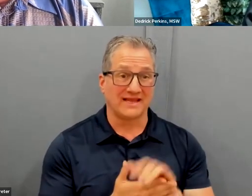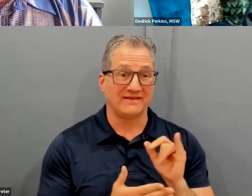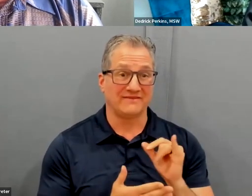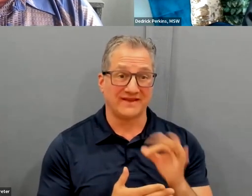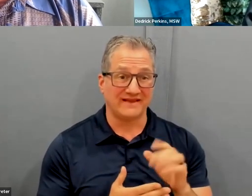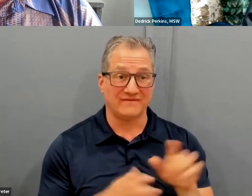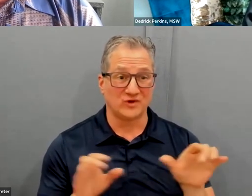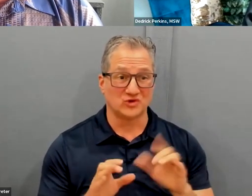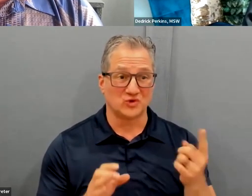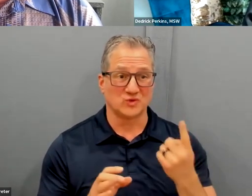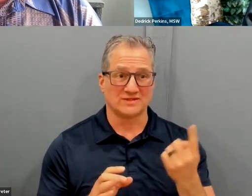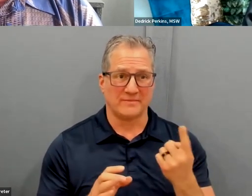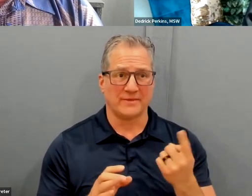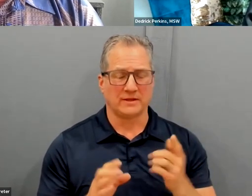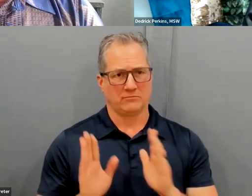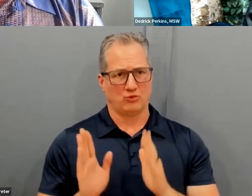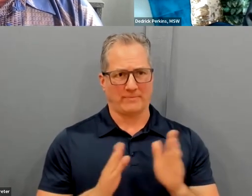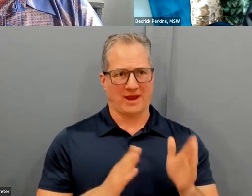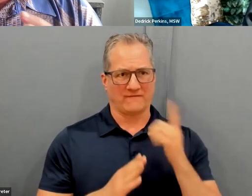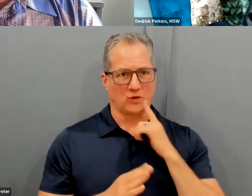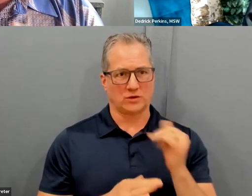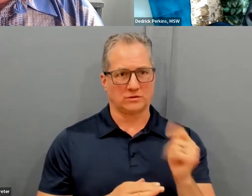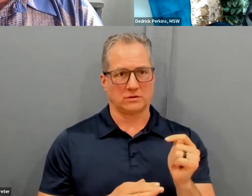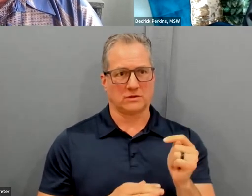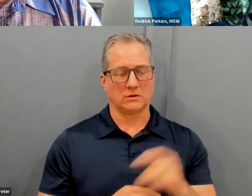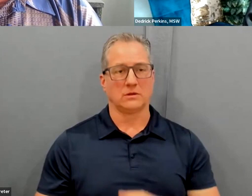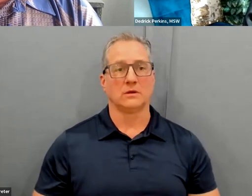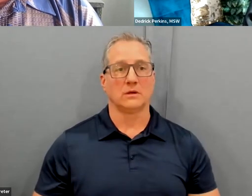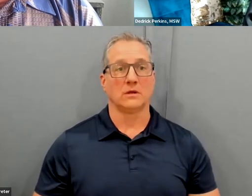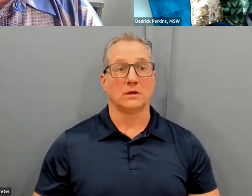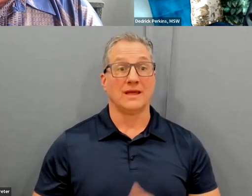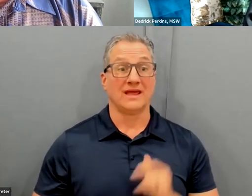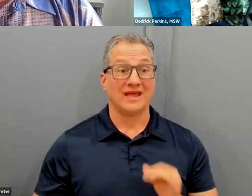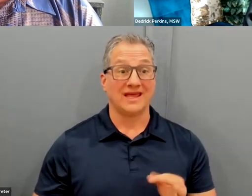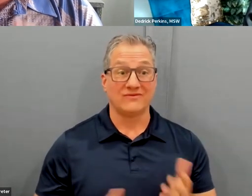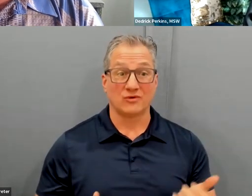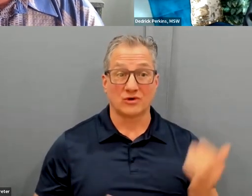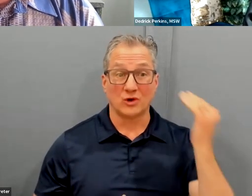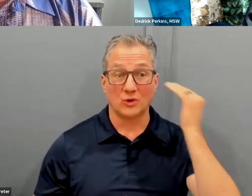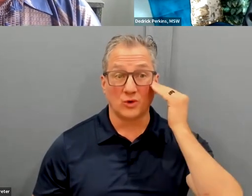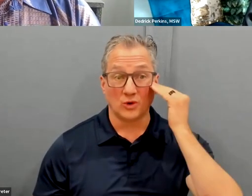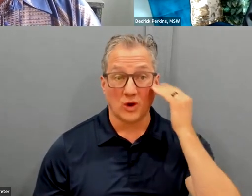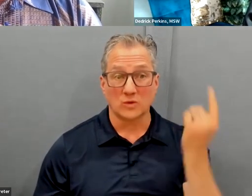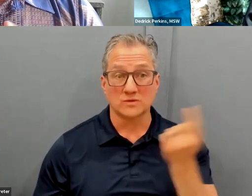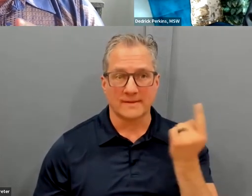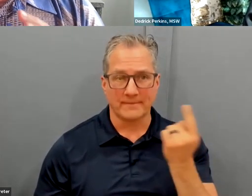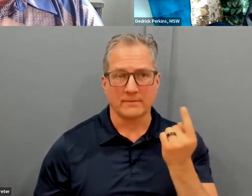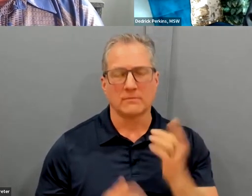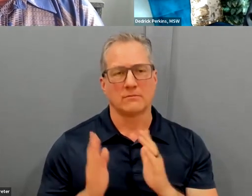do something, be prepared for it. But if you're going to know something, be prepared as well.